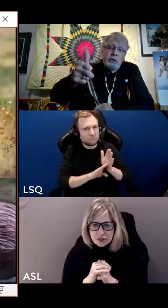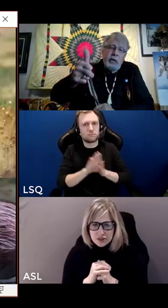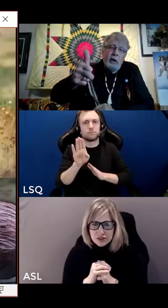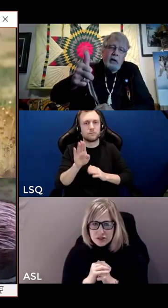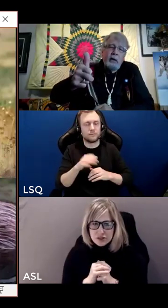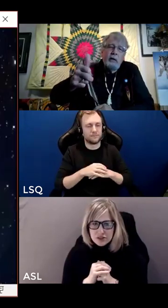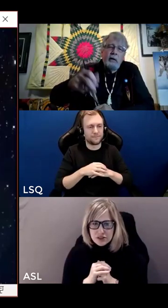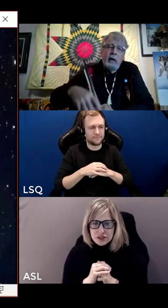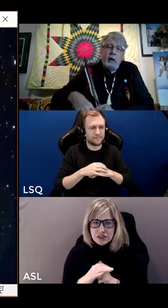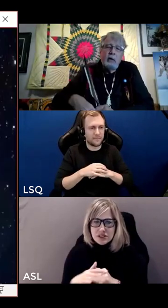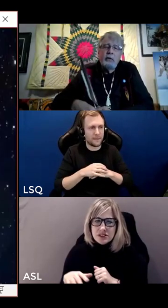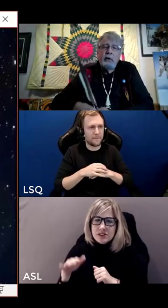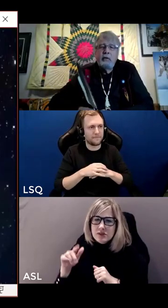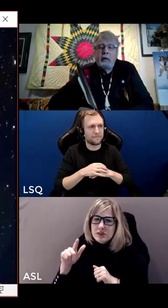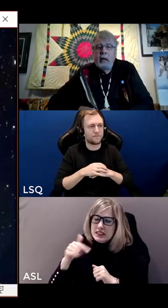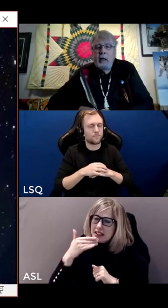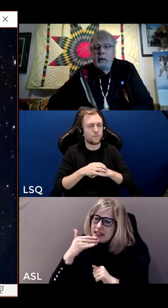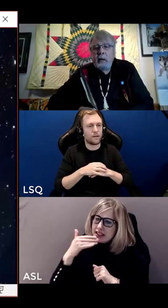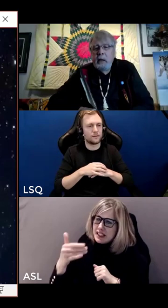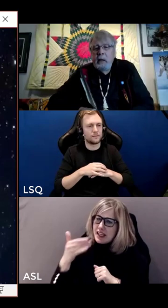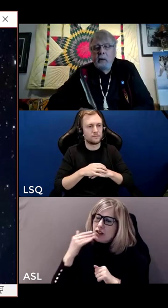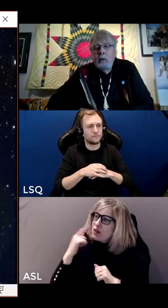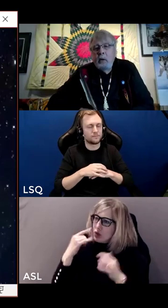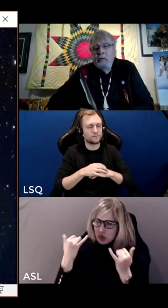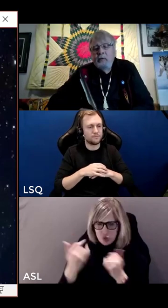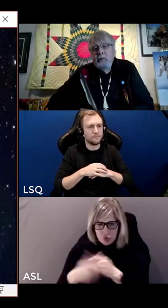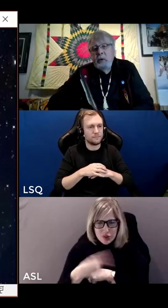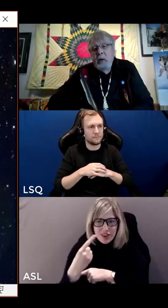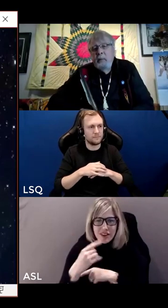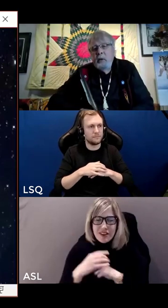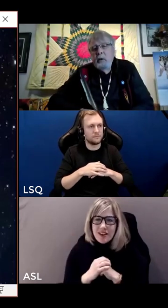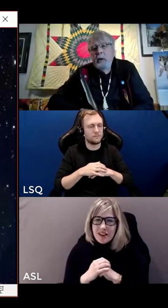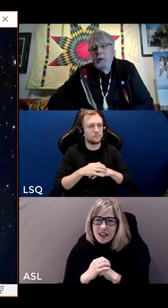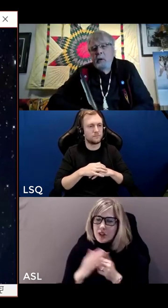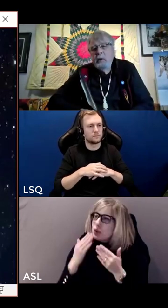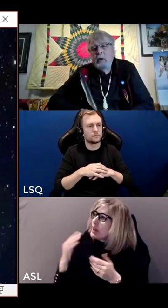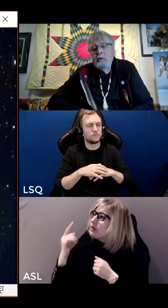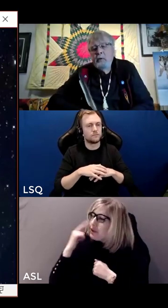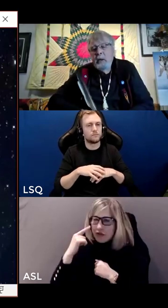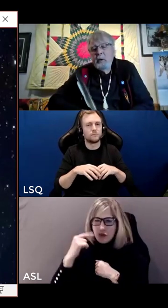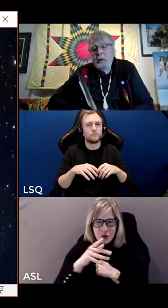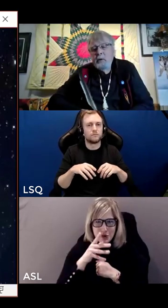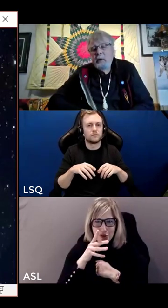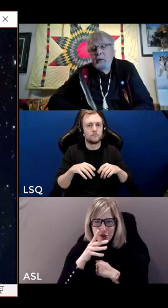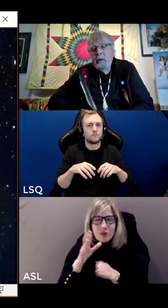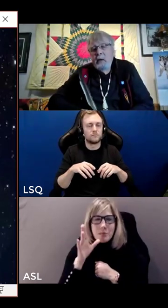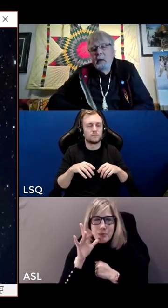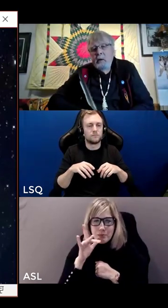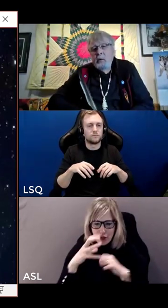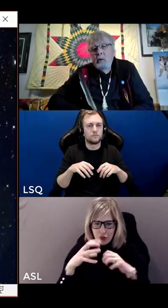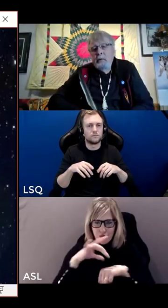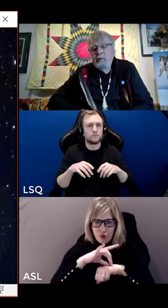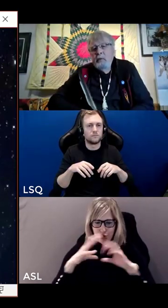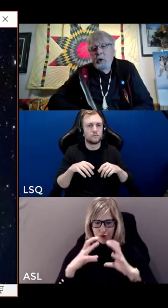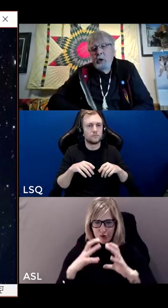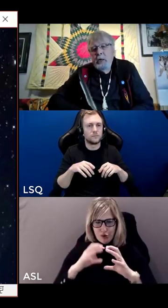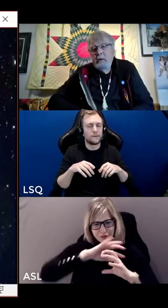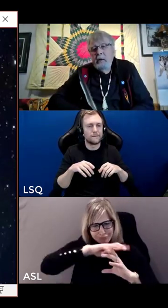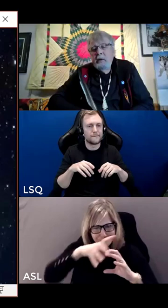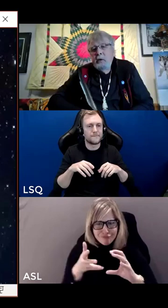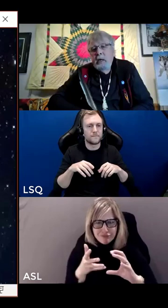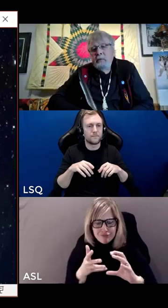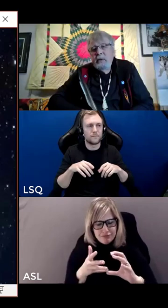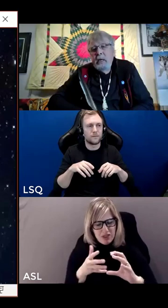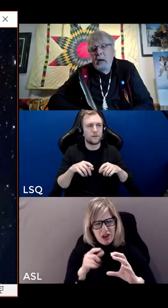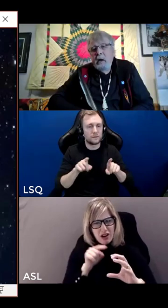miigwetch niawa niawa for this day. We're grateful for grandmother earth or for mother earth. We're grateful for her